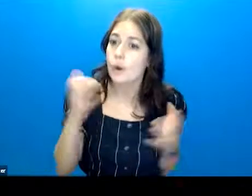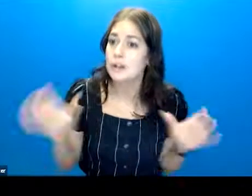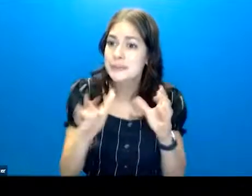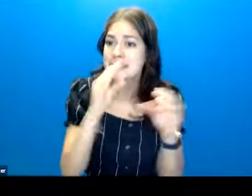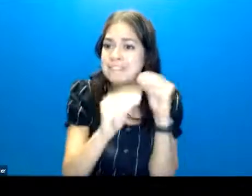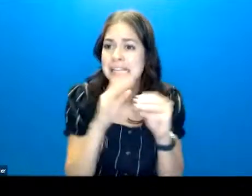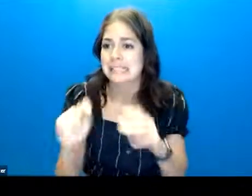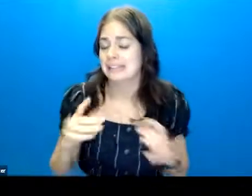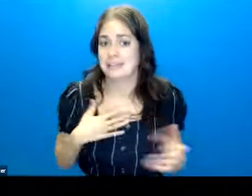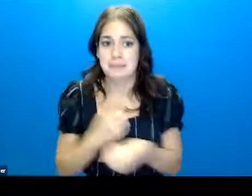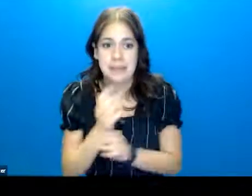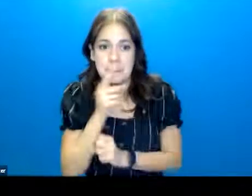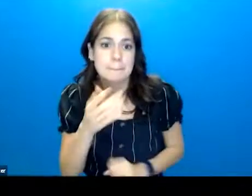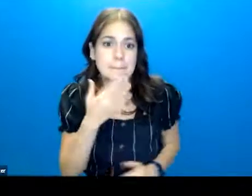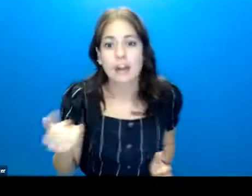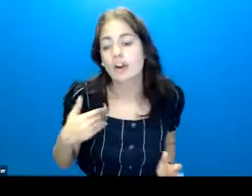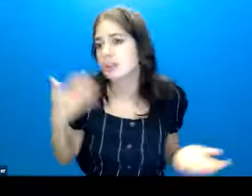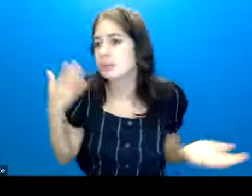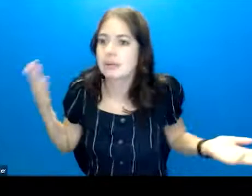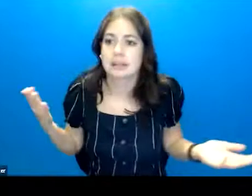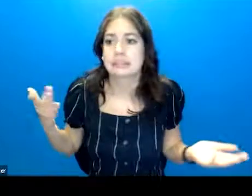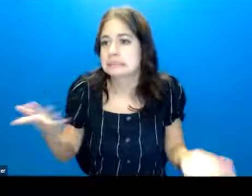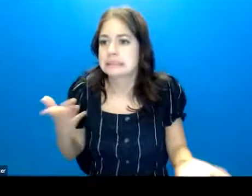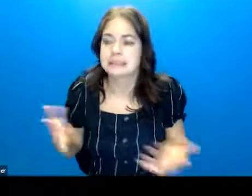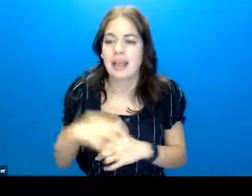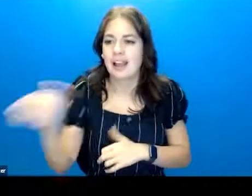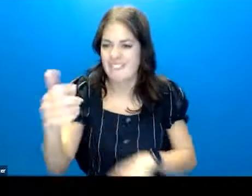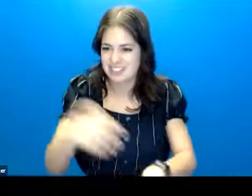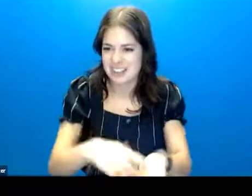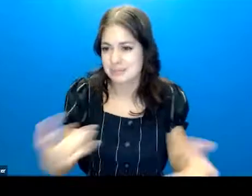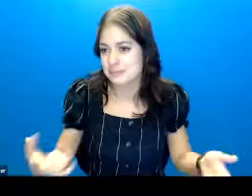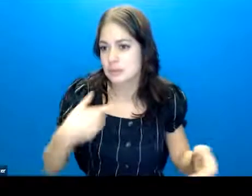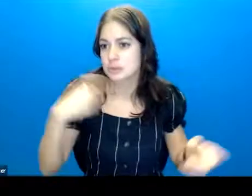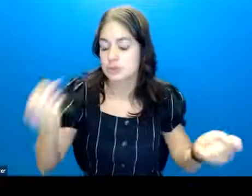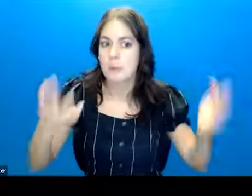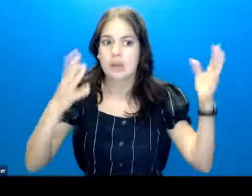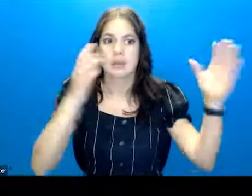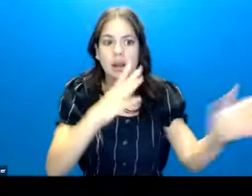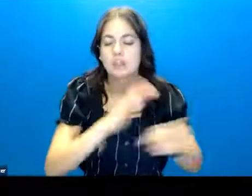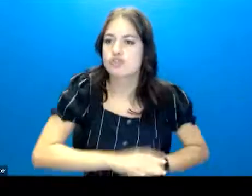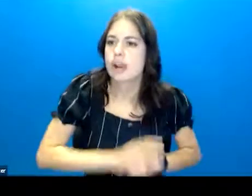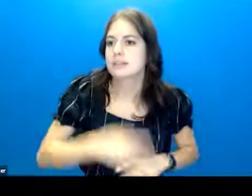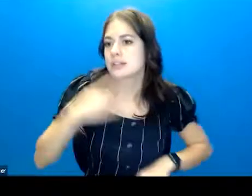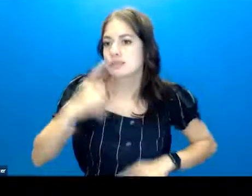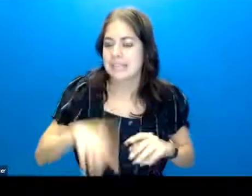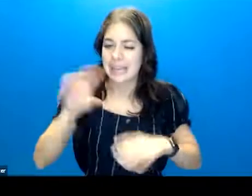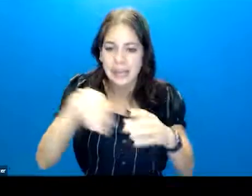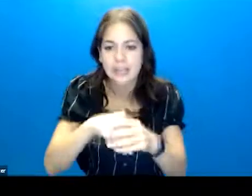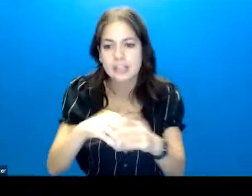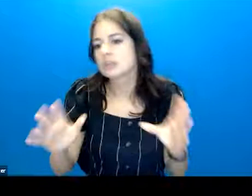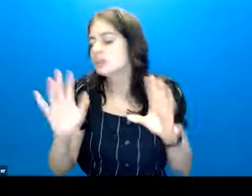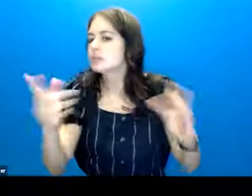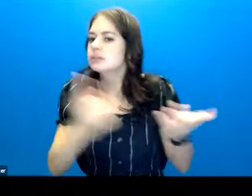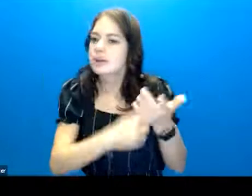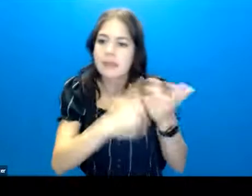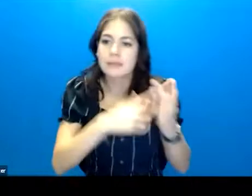fix it. And you want to, so sometimes you're like, or other times there's so much distress going on at home. You can't engage. And so